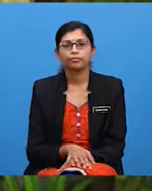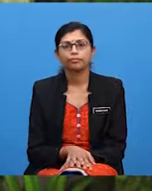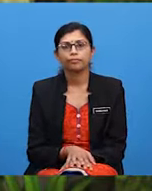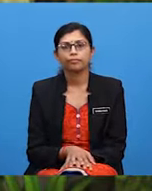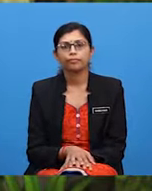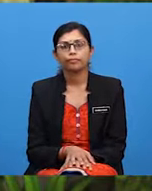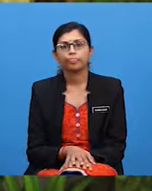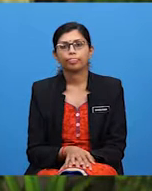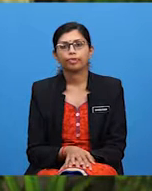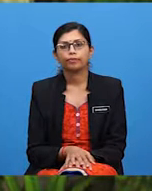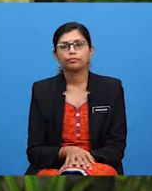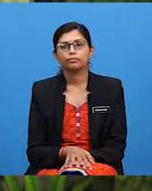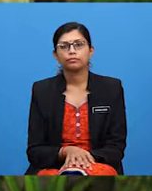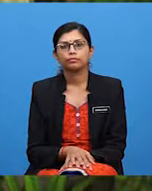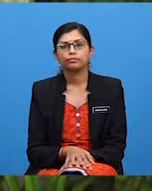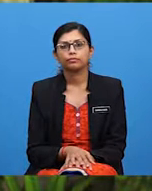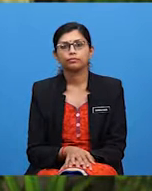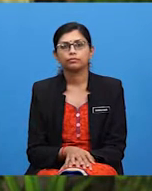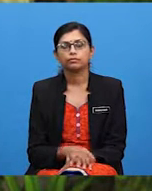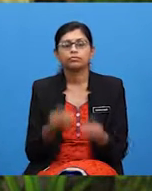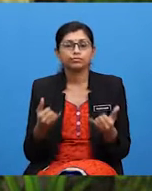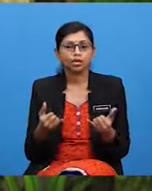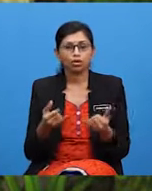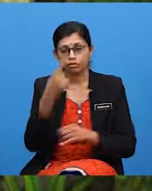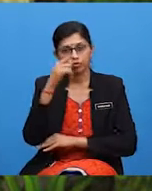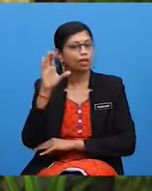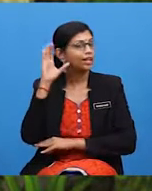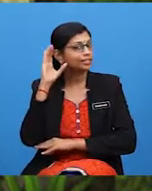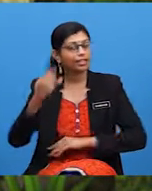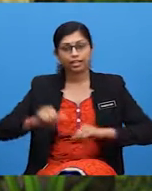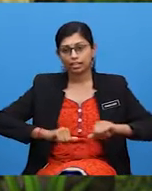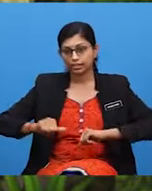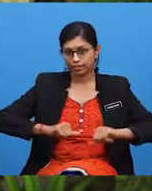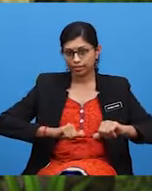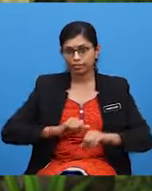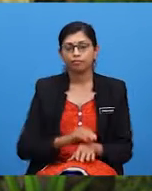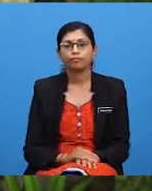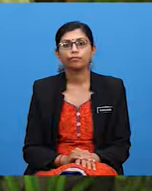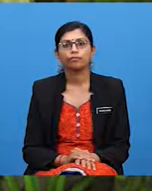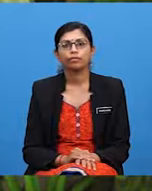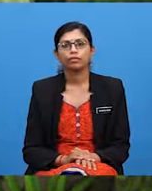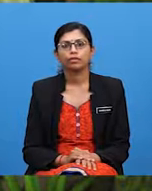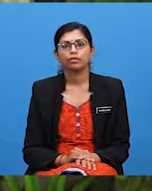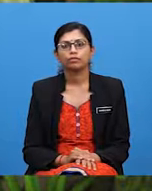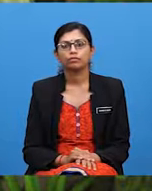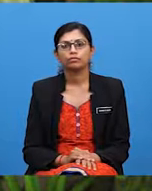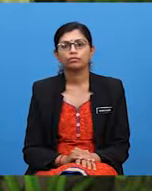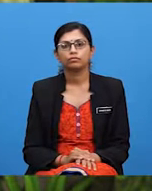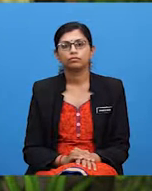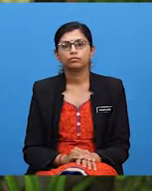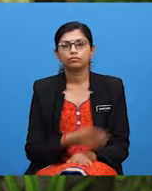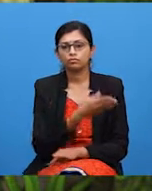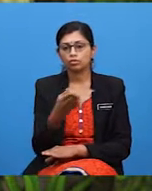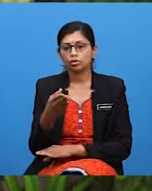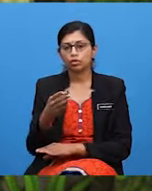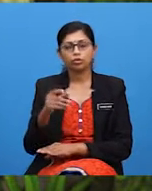Now, it's time for our listening activity. In this activity, you're going to listen